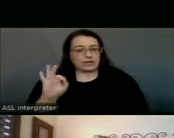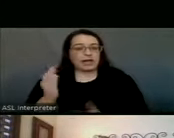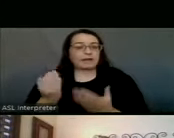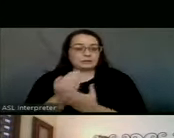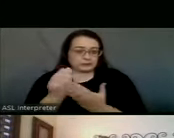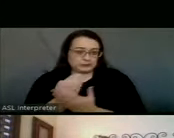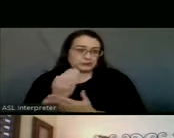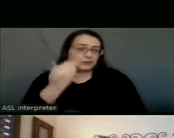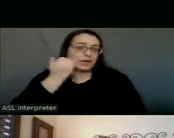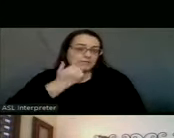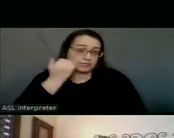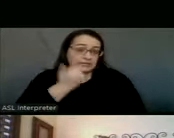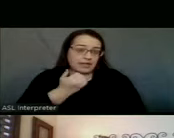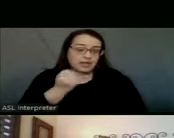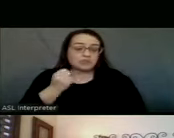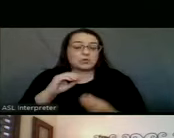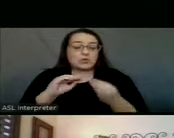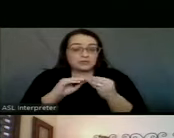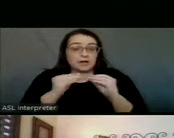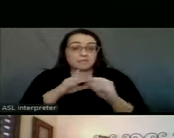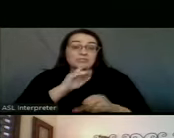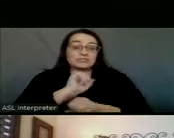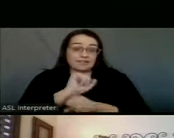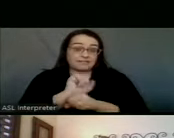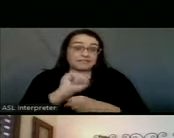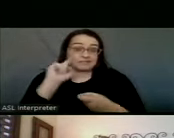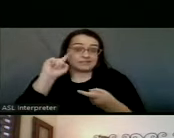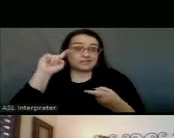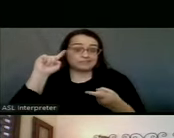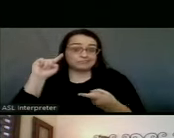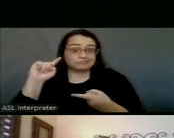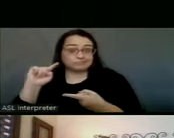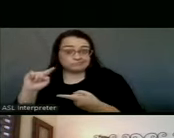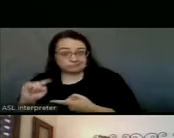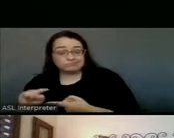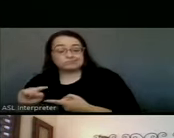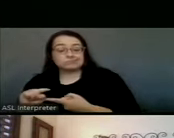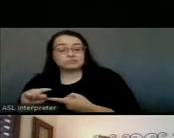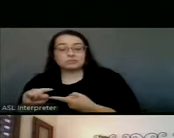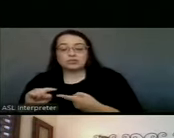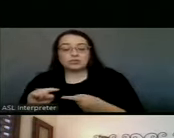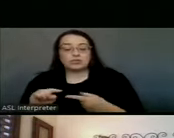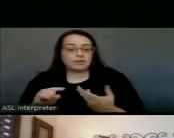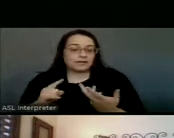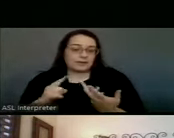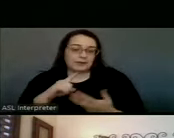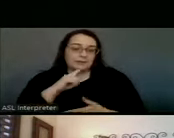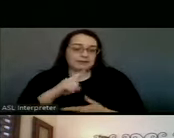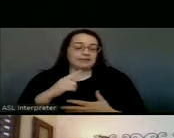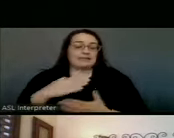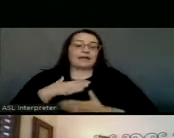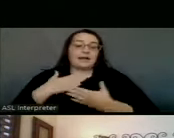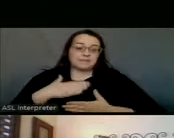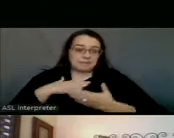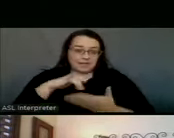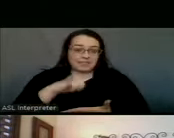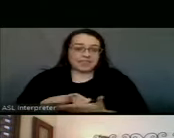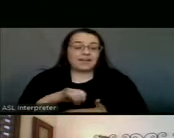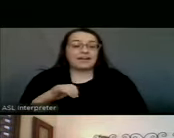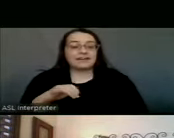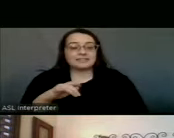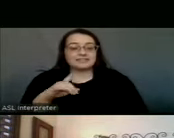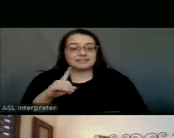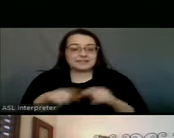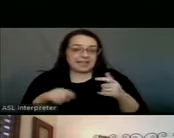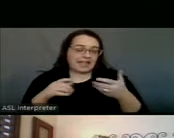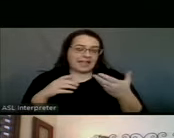per day, so the numbers are definitely trending in the right direction. Couldn't be more pleased about that. Definitely can't